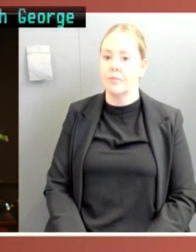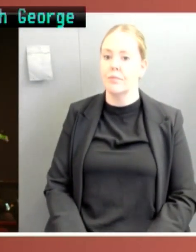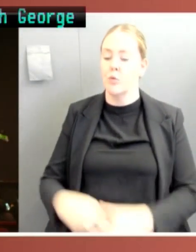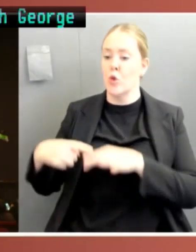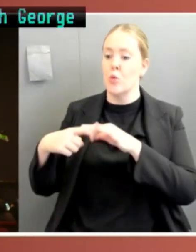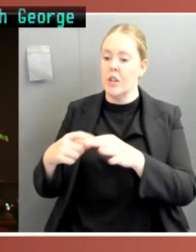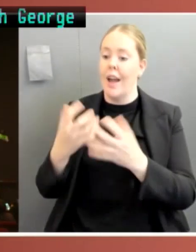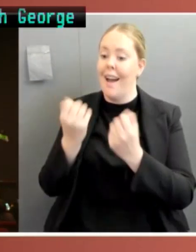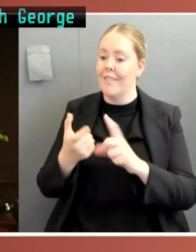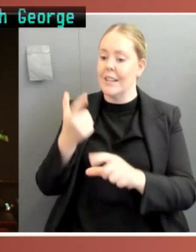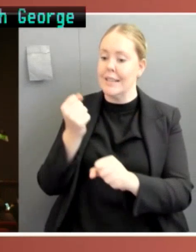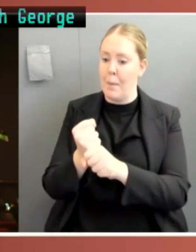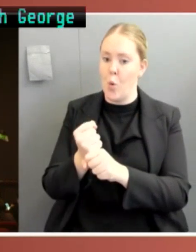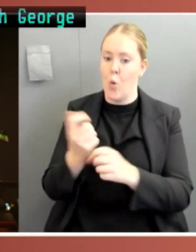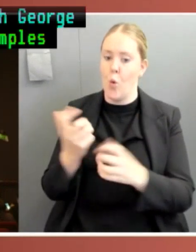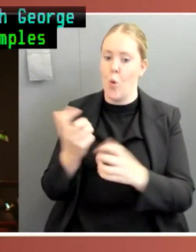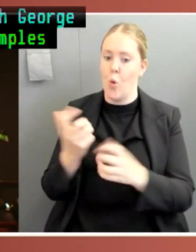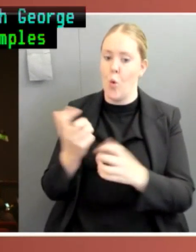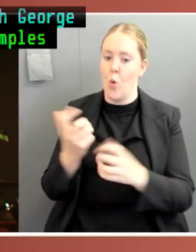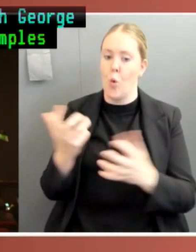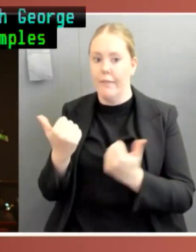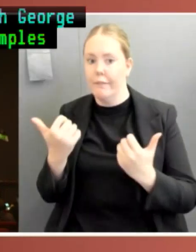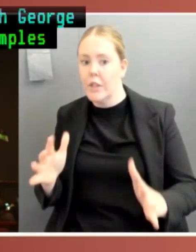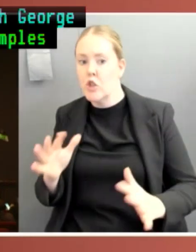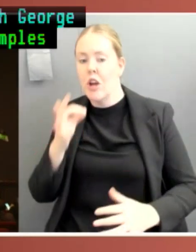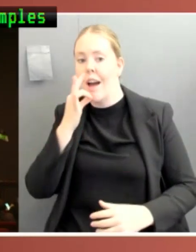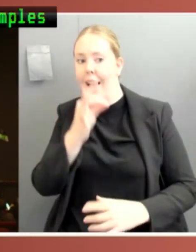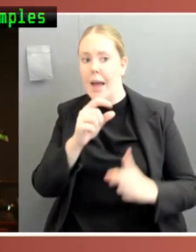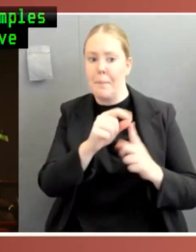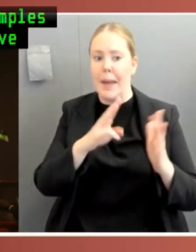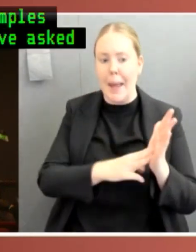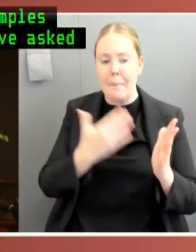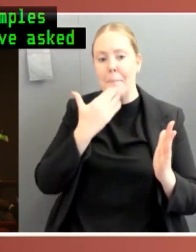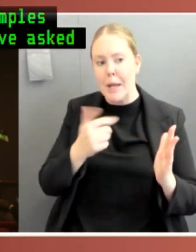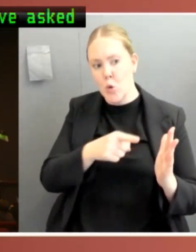asked Prime Ministers to reconsider certain actions.